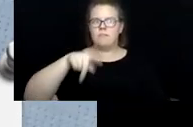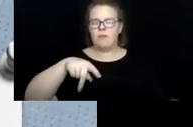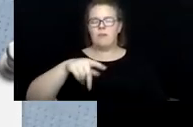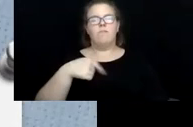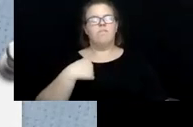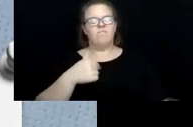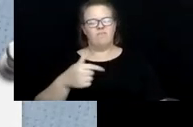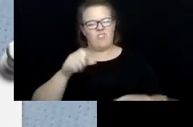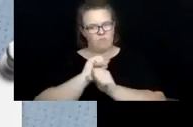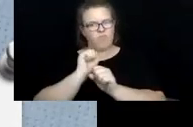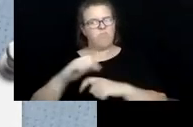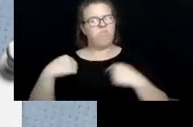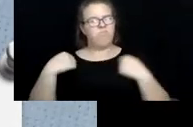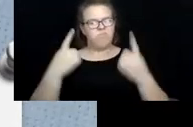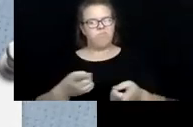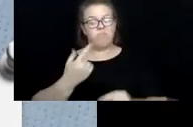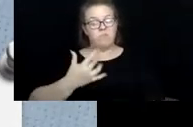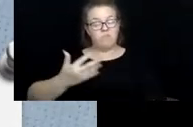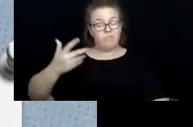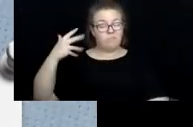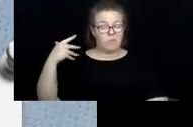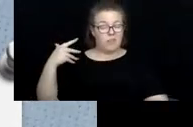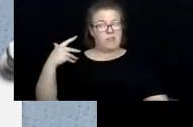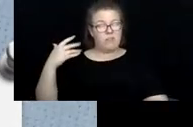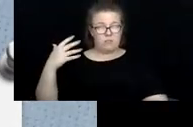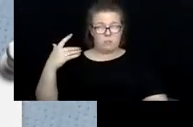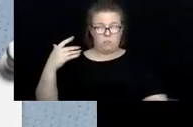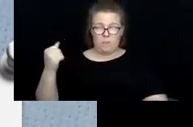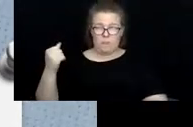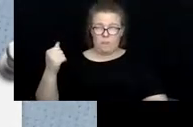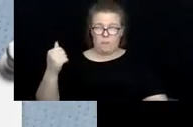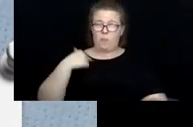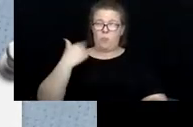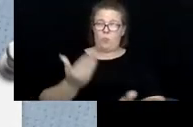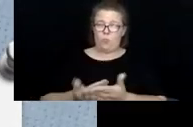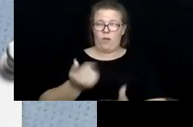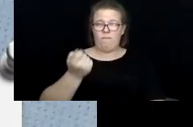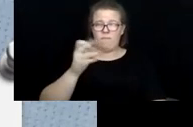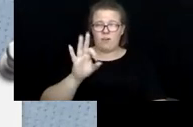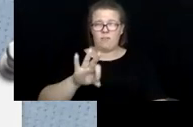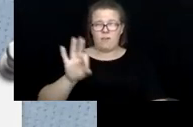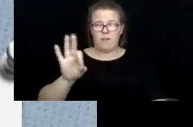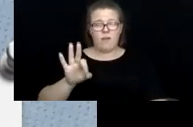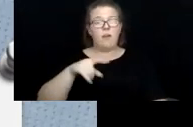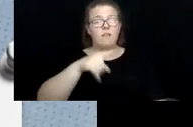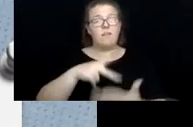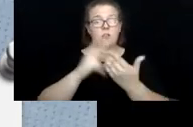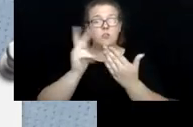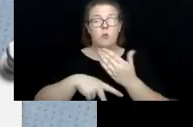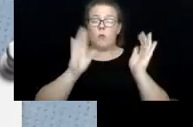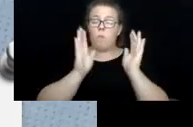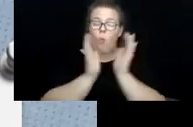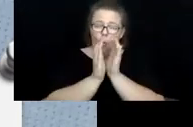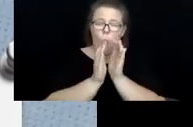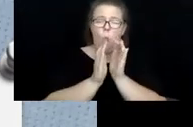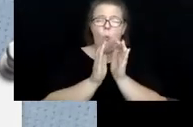and it was a small program back in when I got here in 99 and stayed that way until about